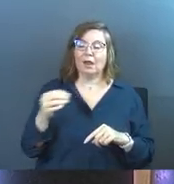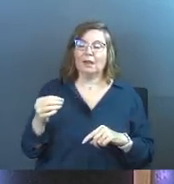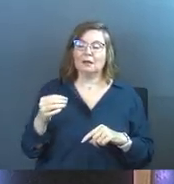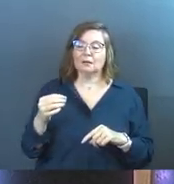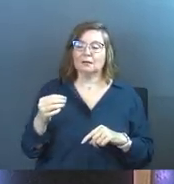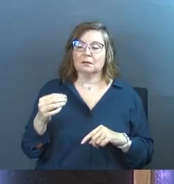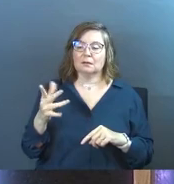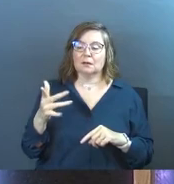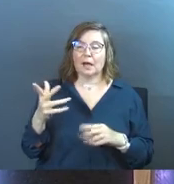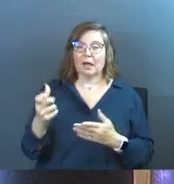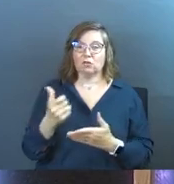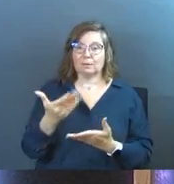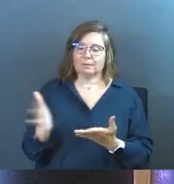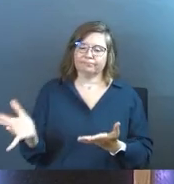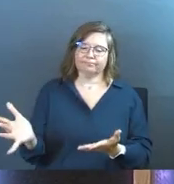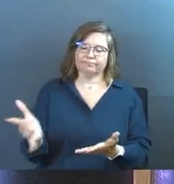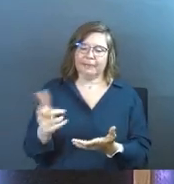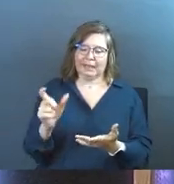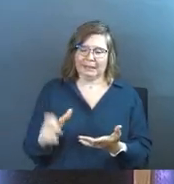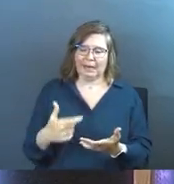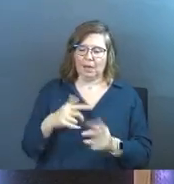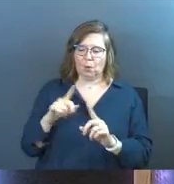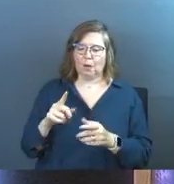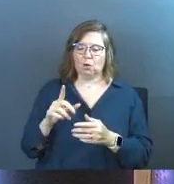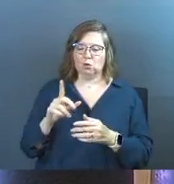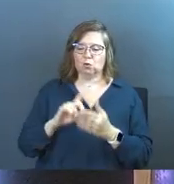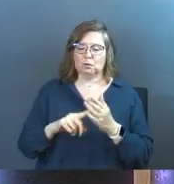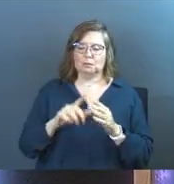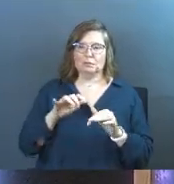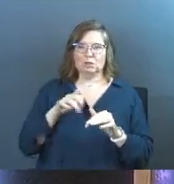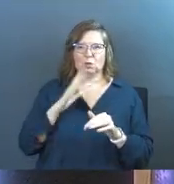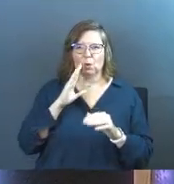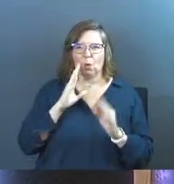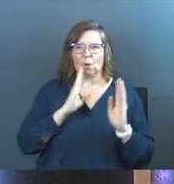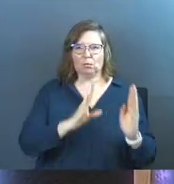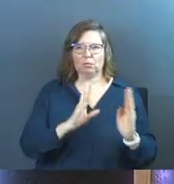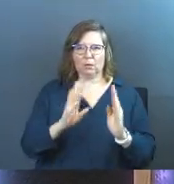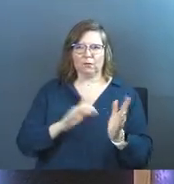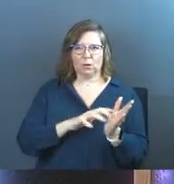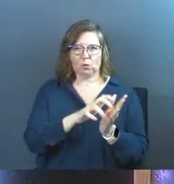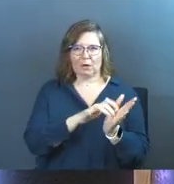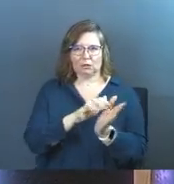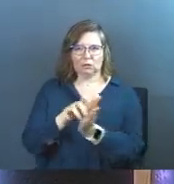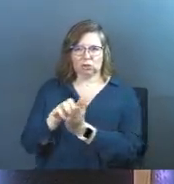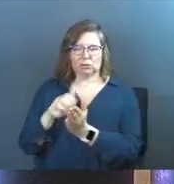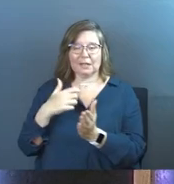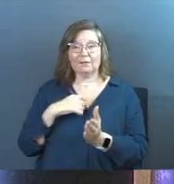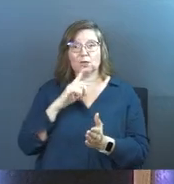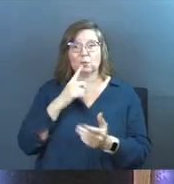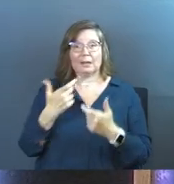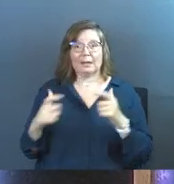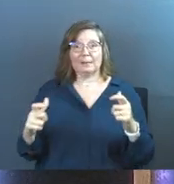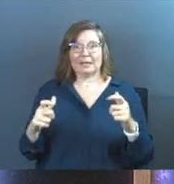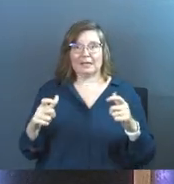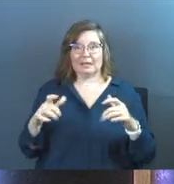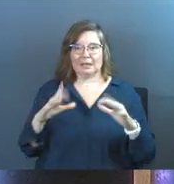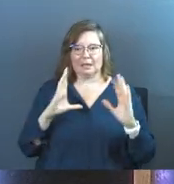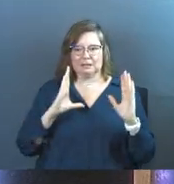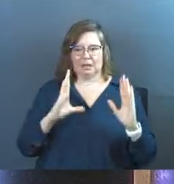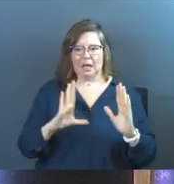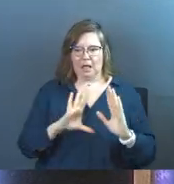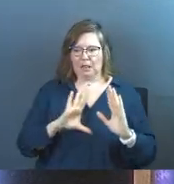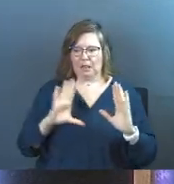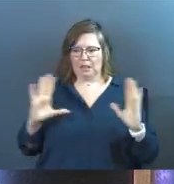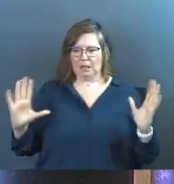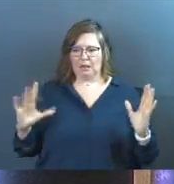I grabbed the stuff that I needed. And I went to the checkout lines and you know how all the checkout lines are there. And then they've got this really big kind of aisle